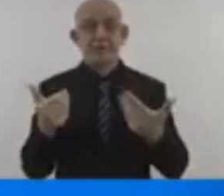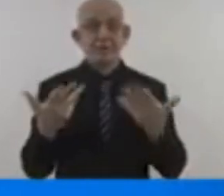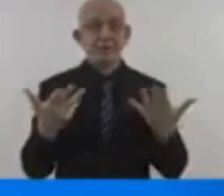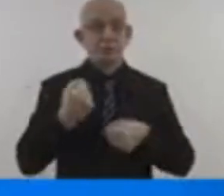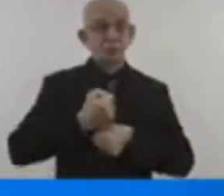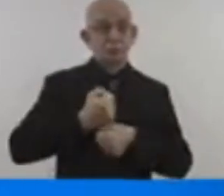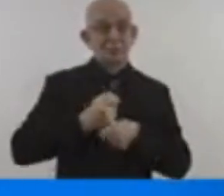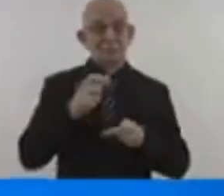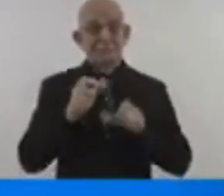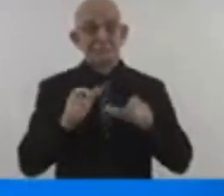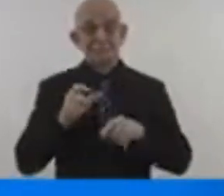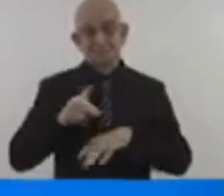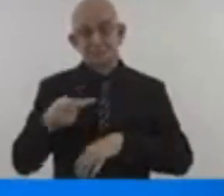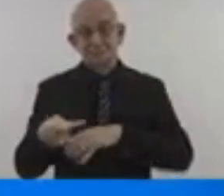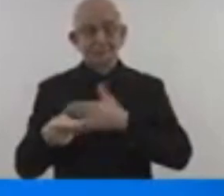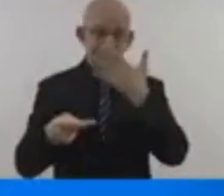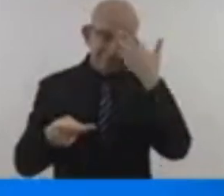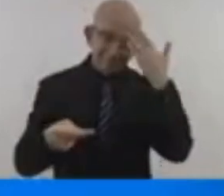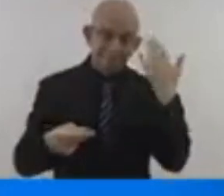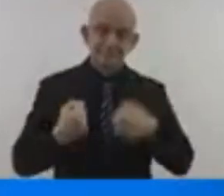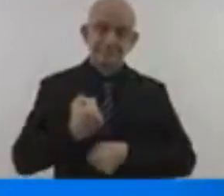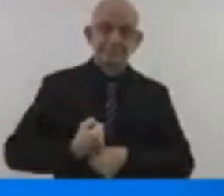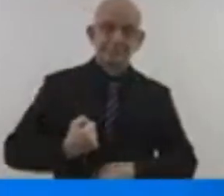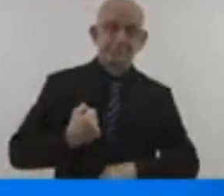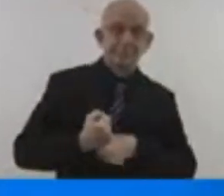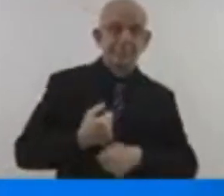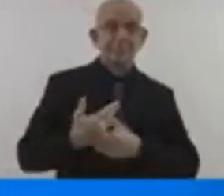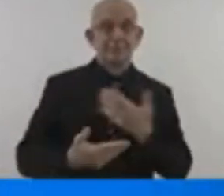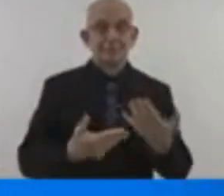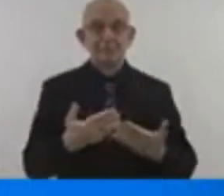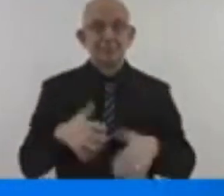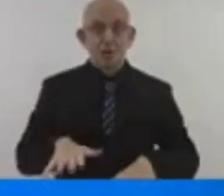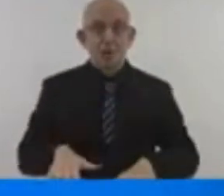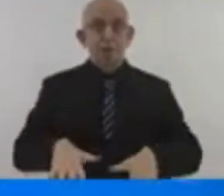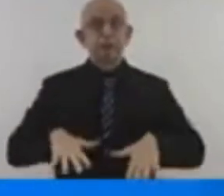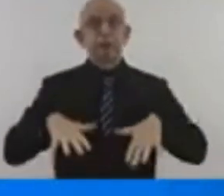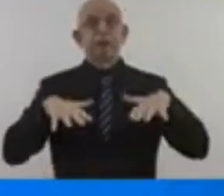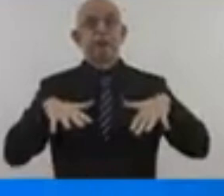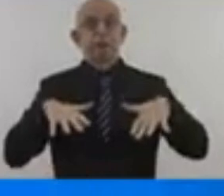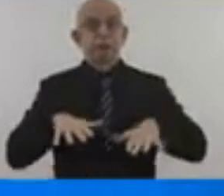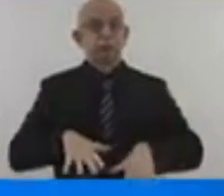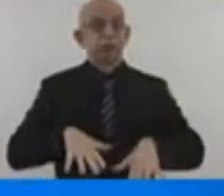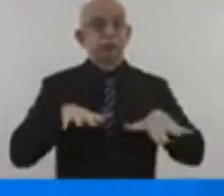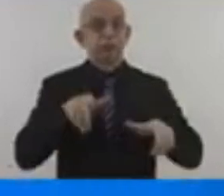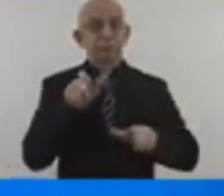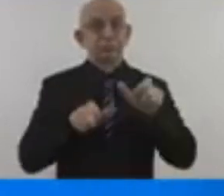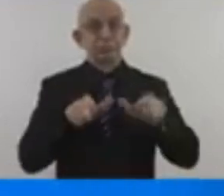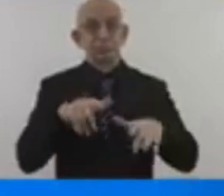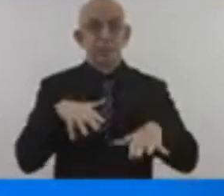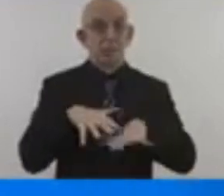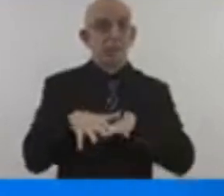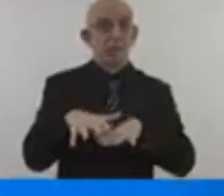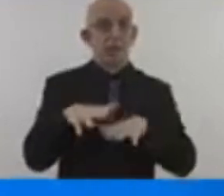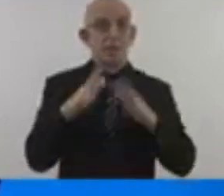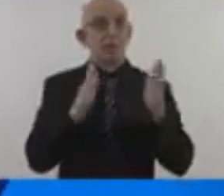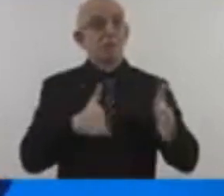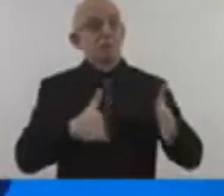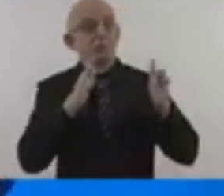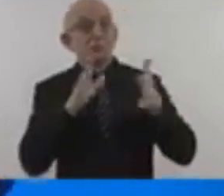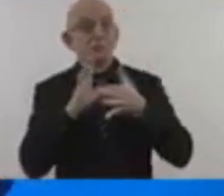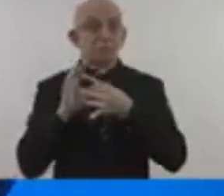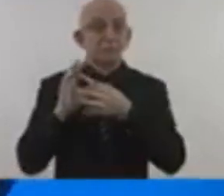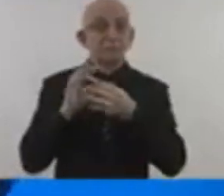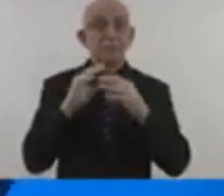as droughts ravage crops. And all these disasters and more are being supercharged